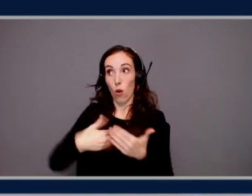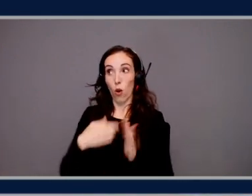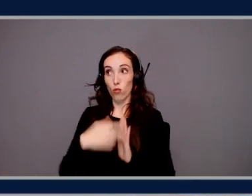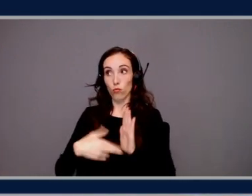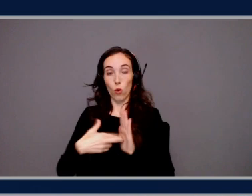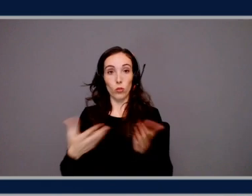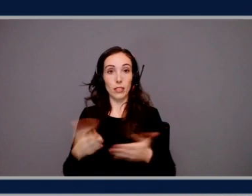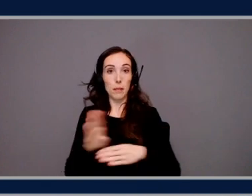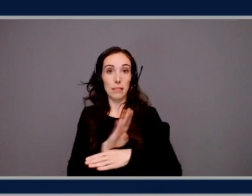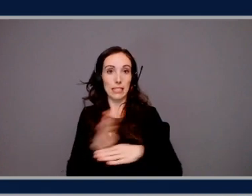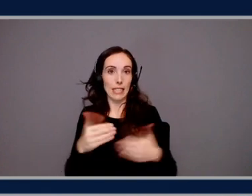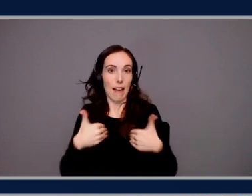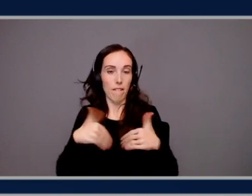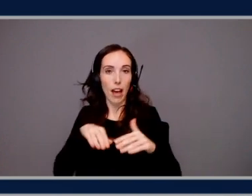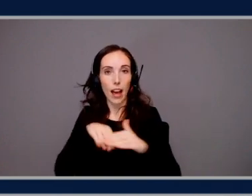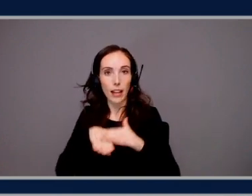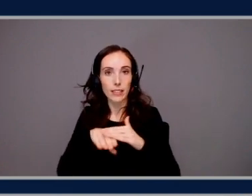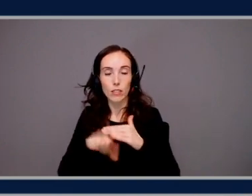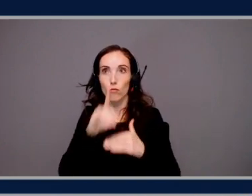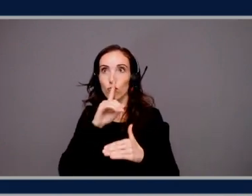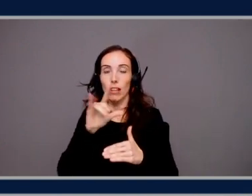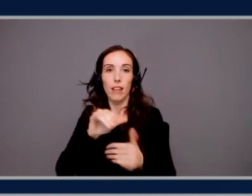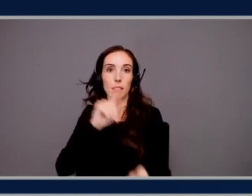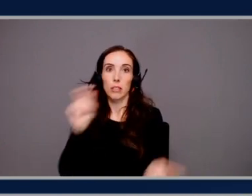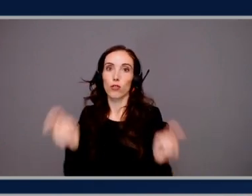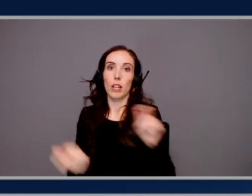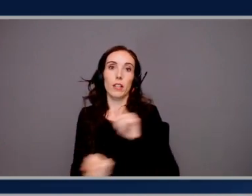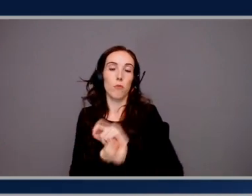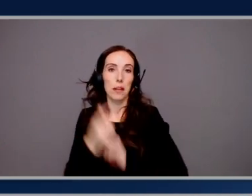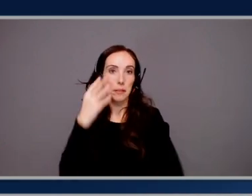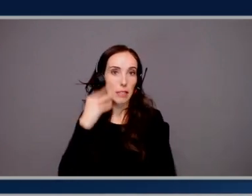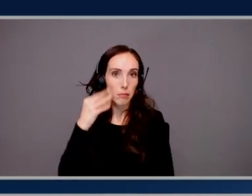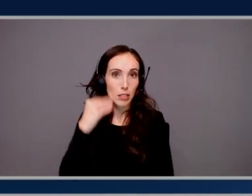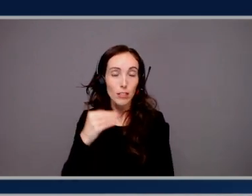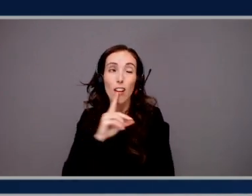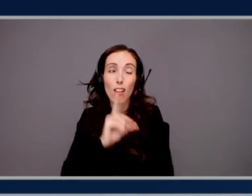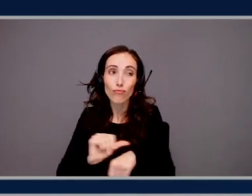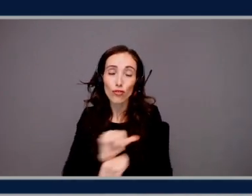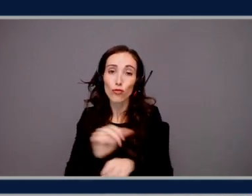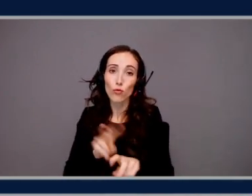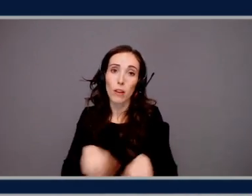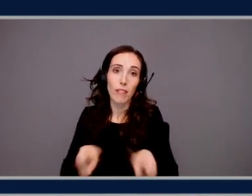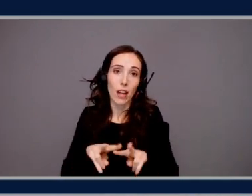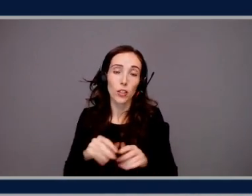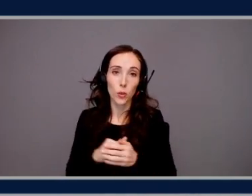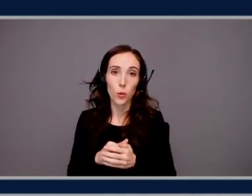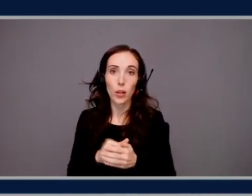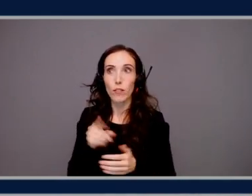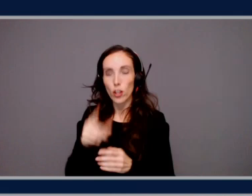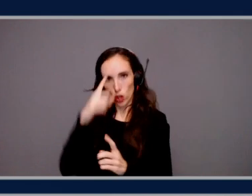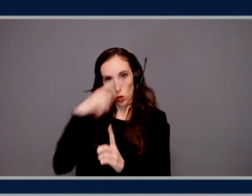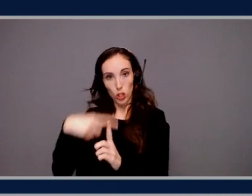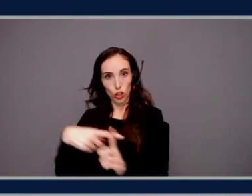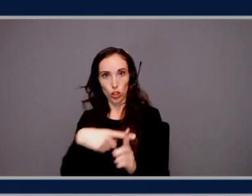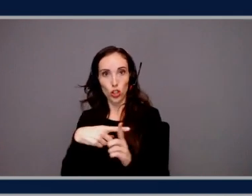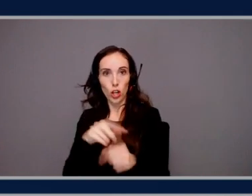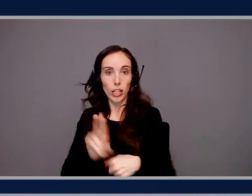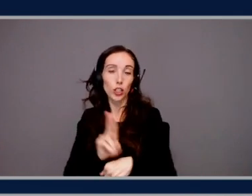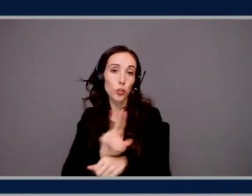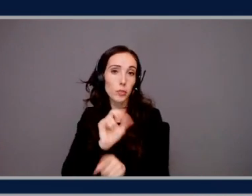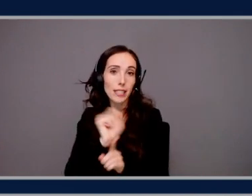a transformational sort of experience for us because it's true value, quite frankly, when you target a use case that's specific